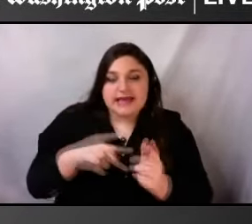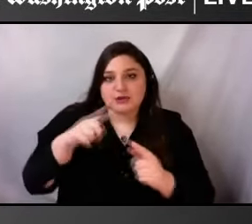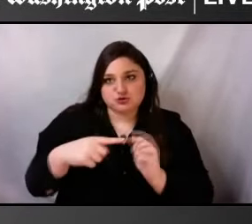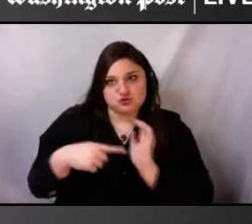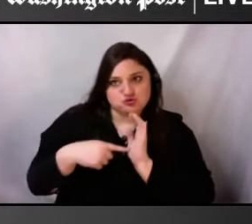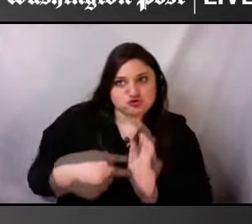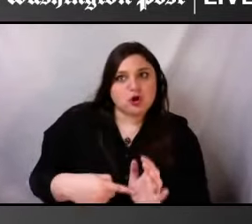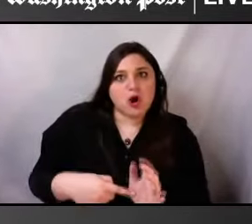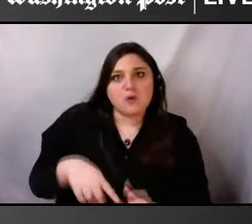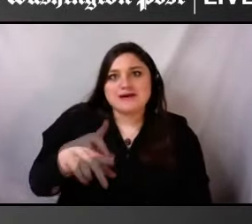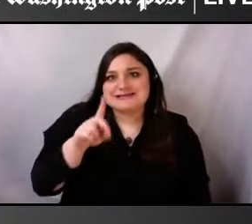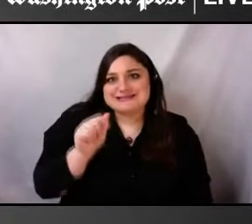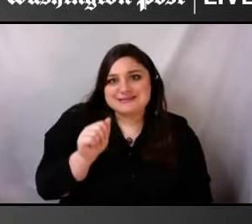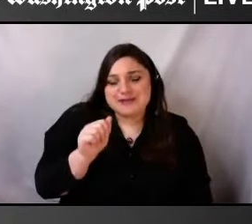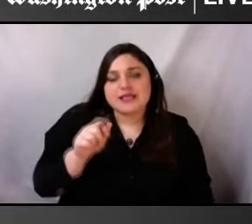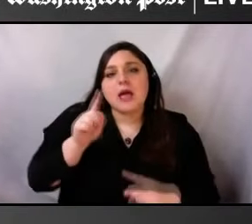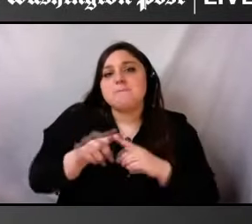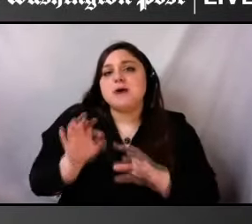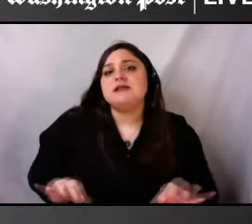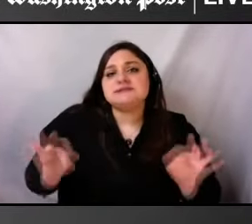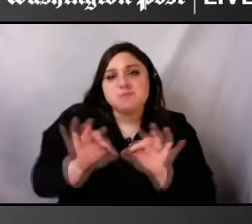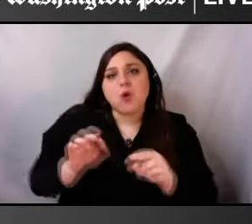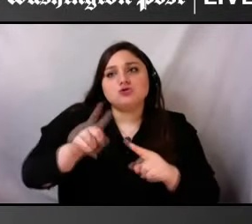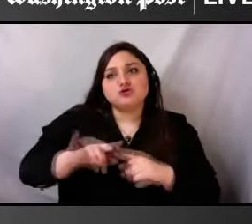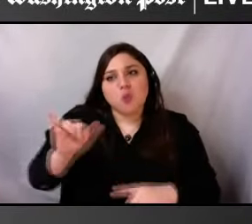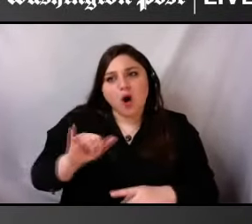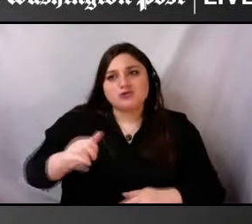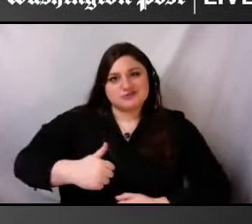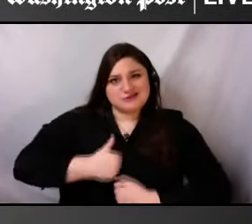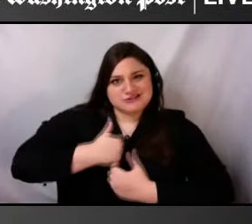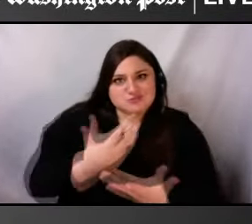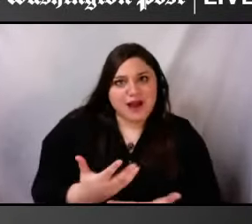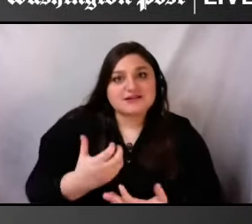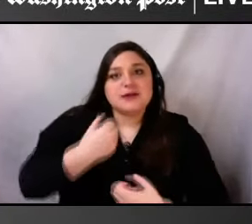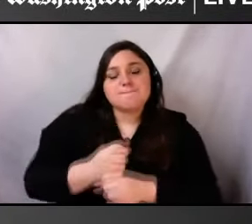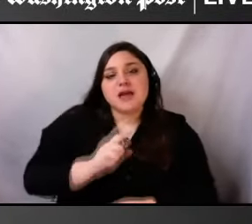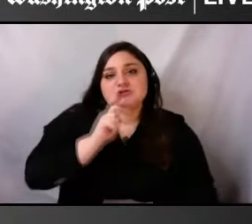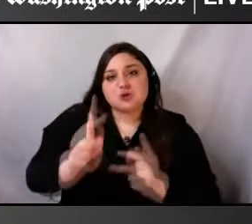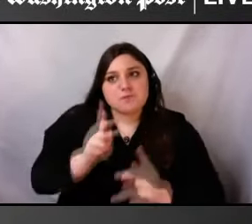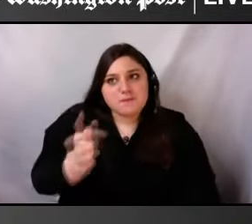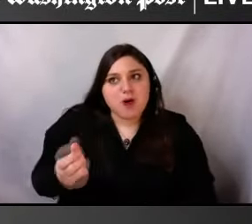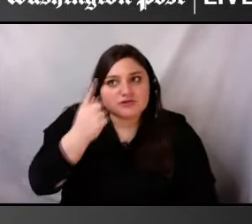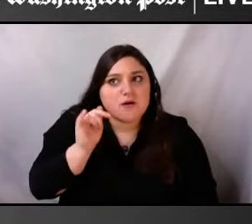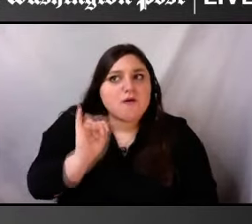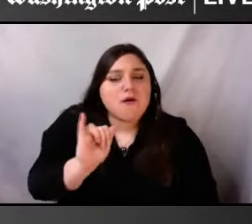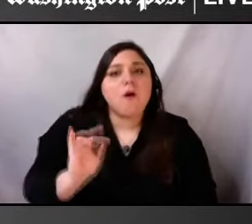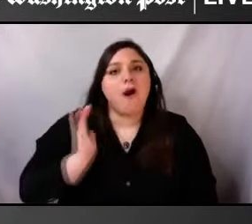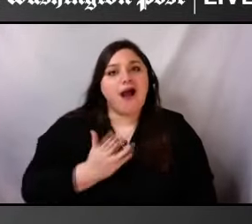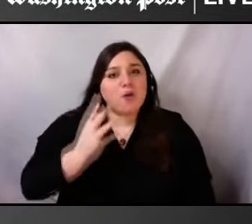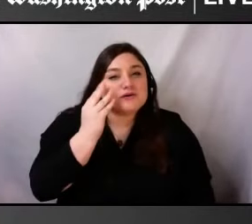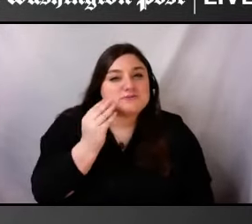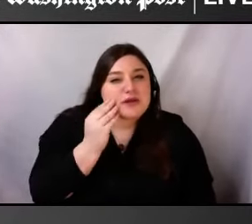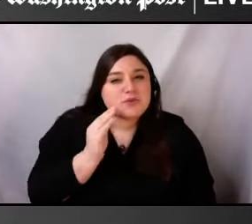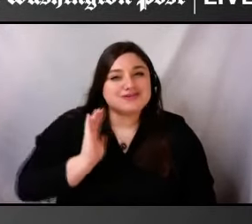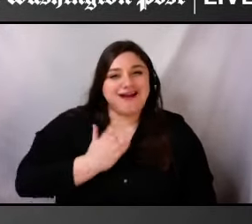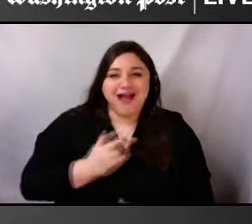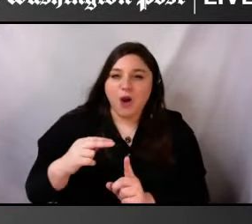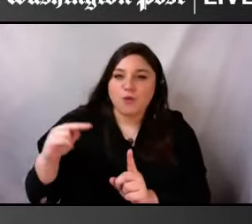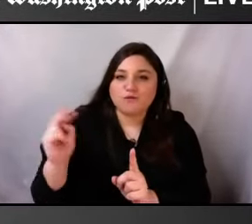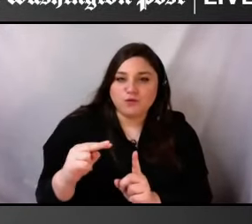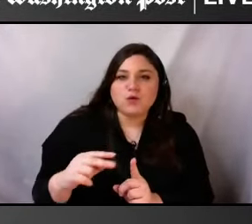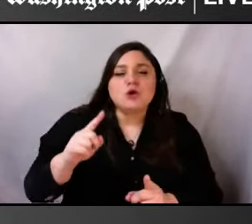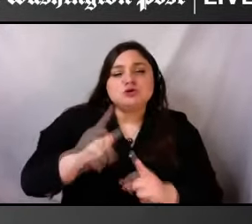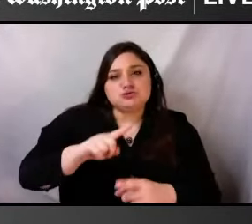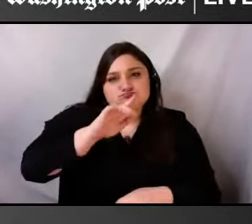understand us, understand our perspectives, our experiences, to really create a more inclusive world